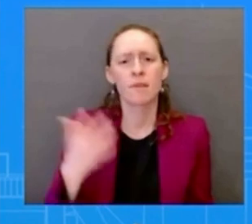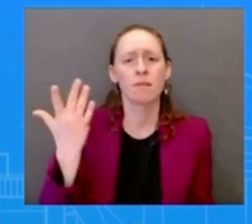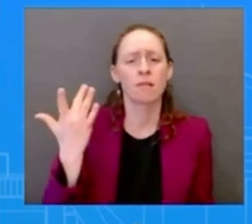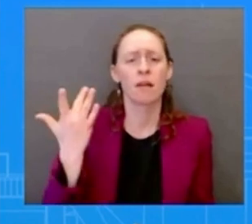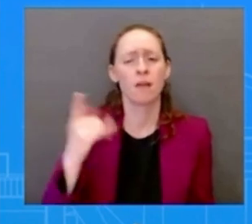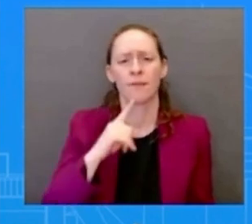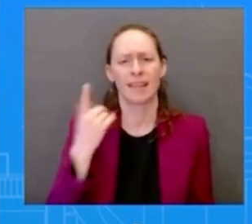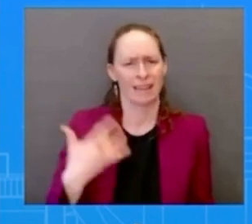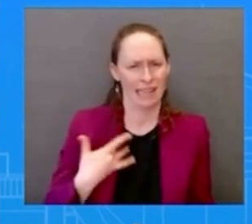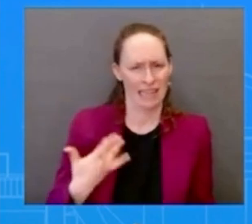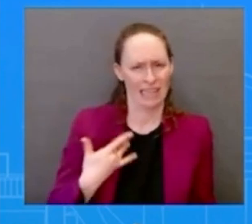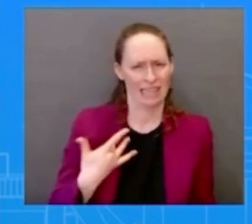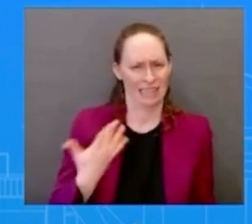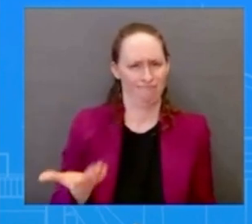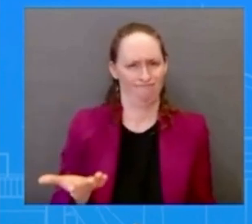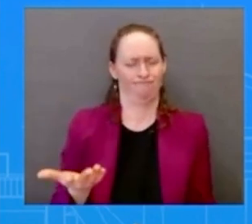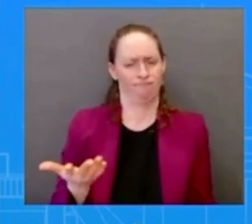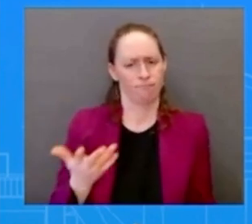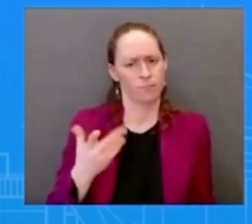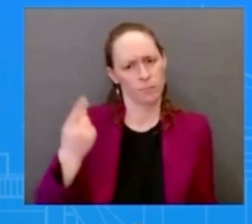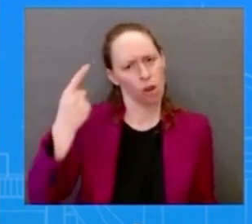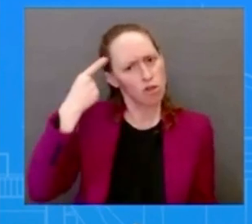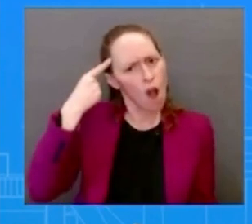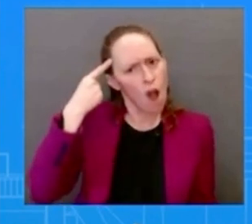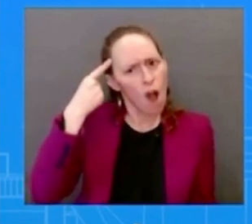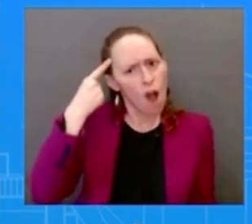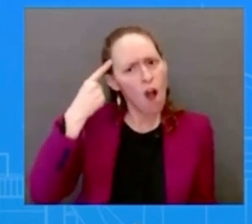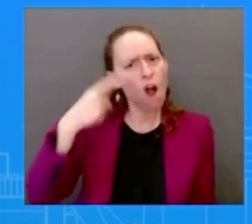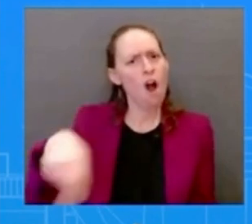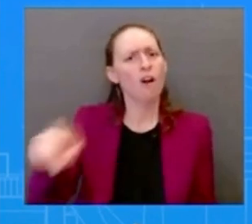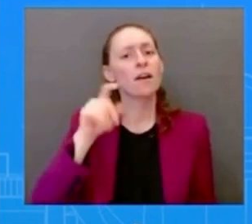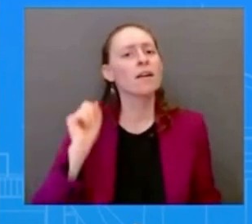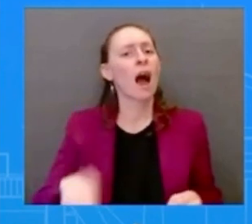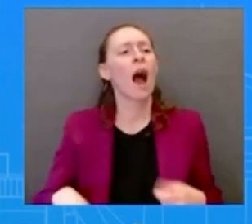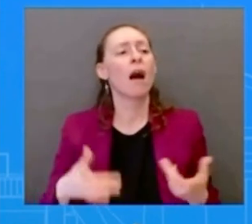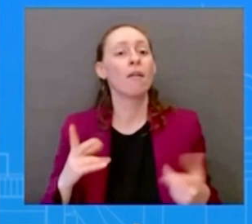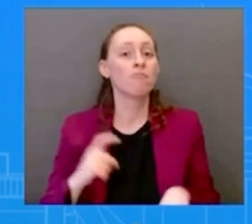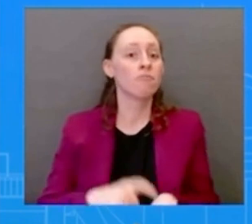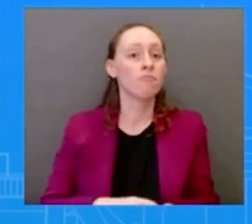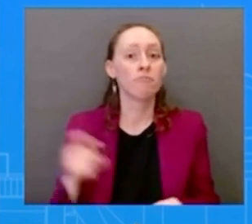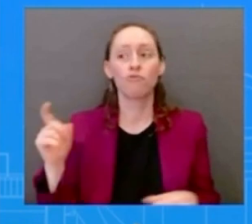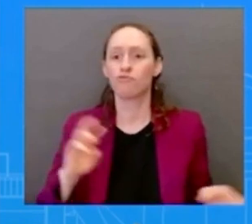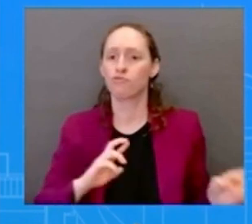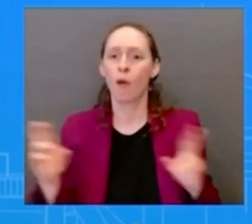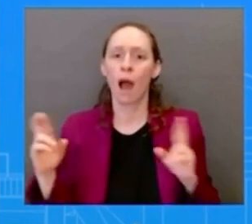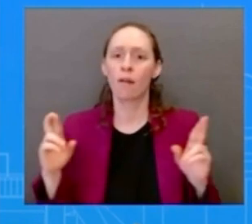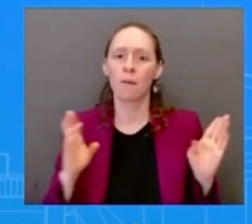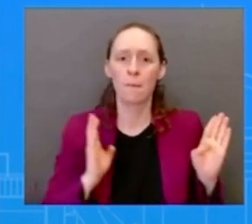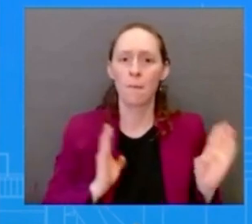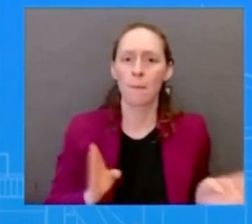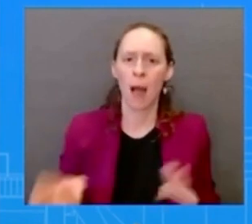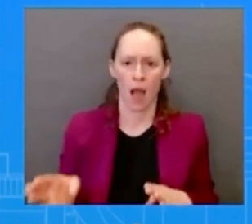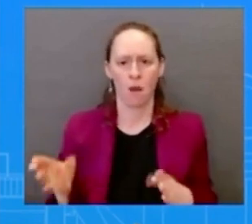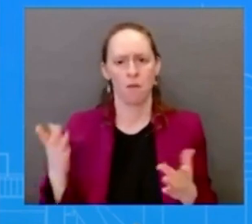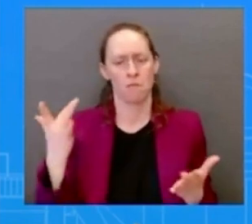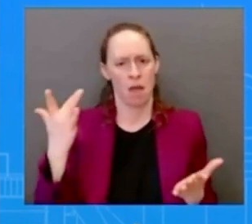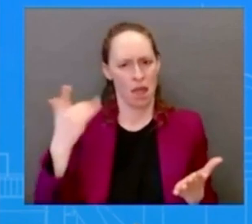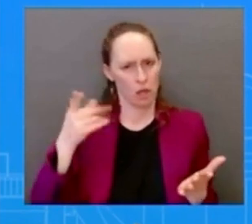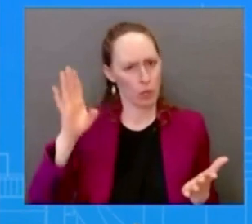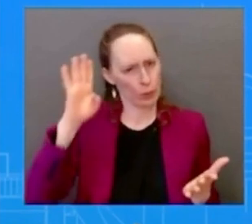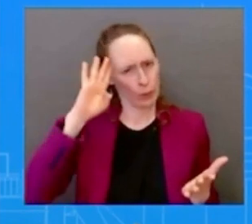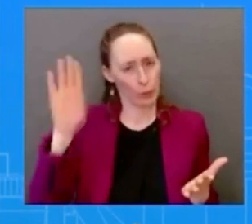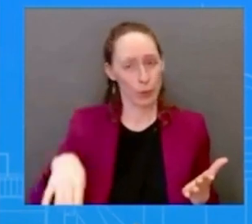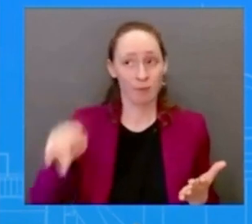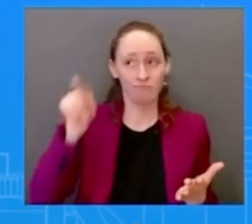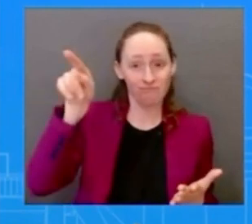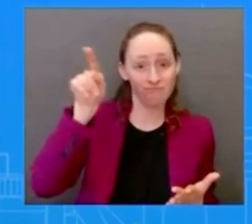the what became the overturning of that opinion and activists and comedians and democratic lawmakers felt that the white house did not have a robust